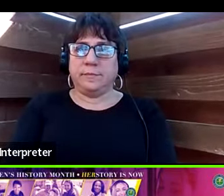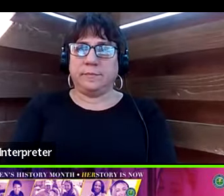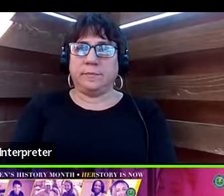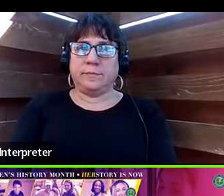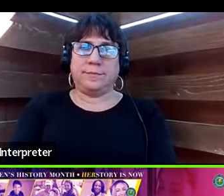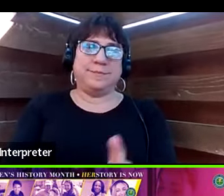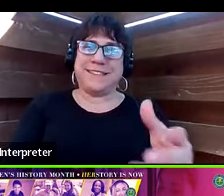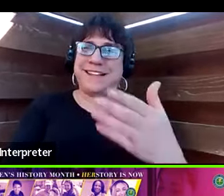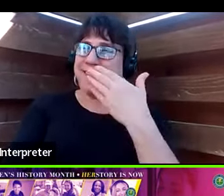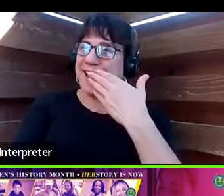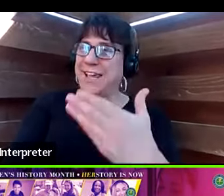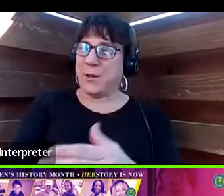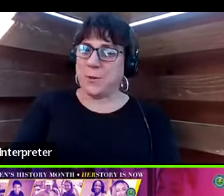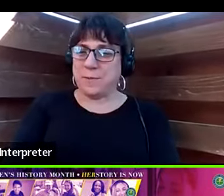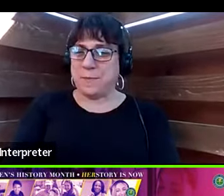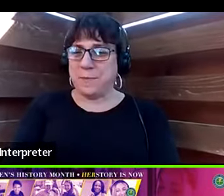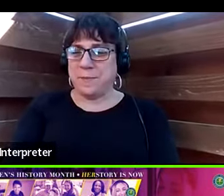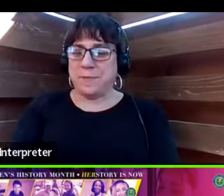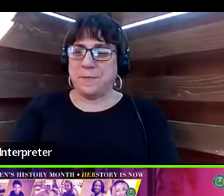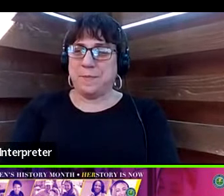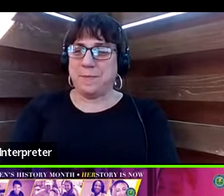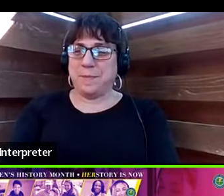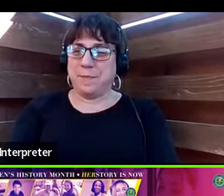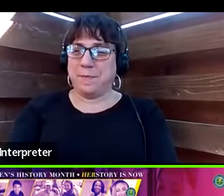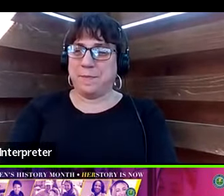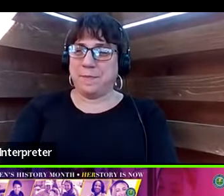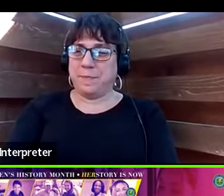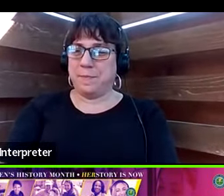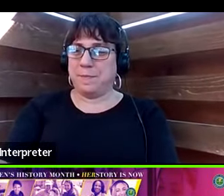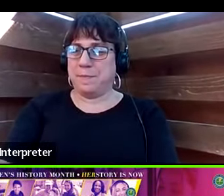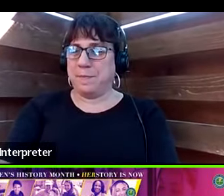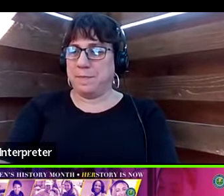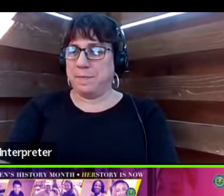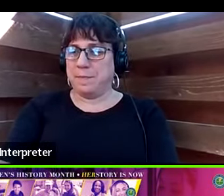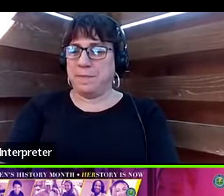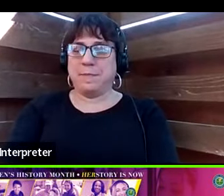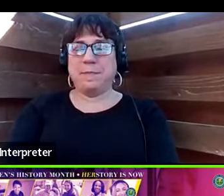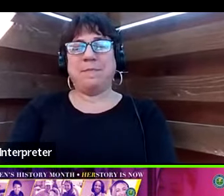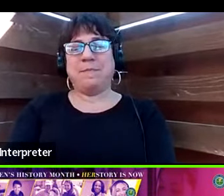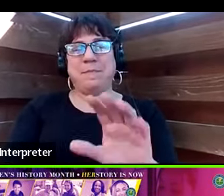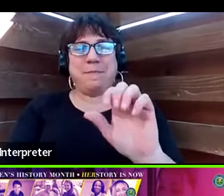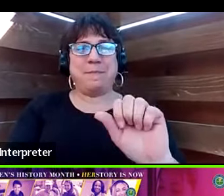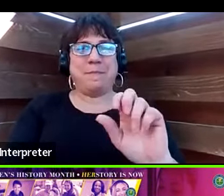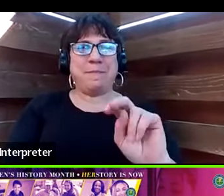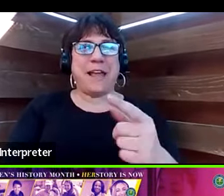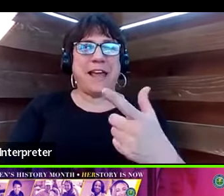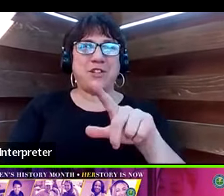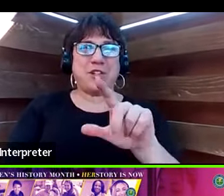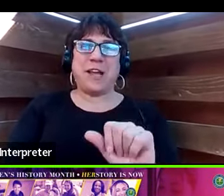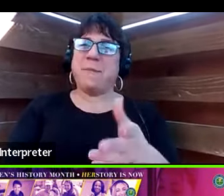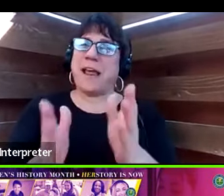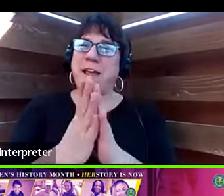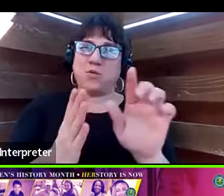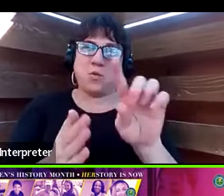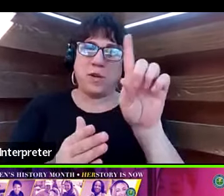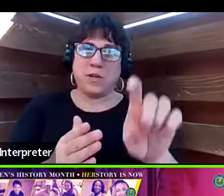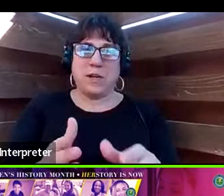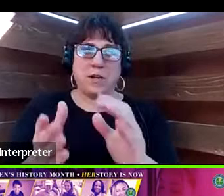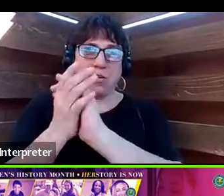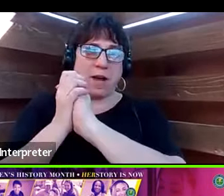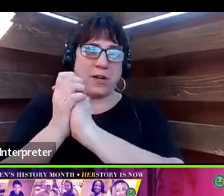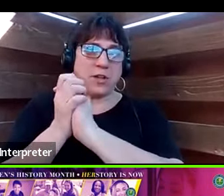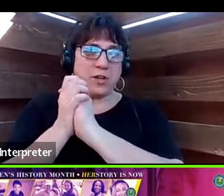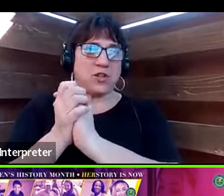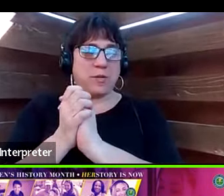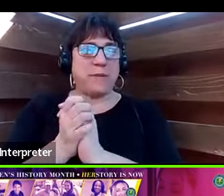Thank you. So, Angela, I'm going to ask you a question now. So, first, congratulations on being the head